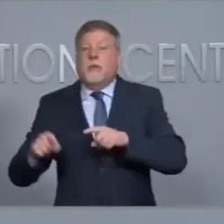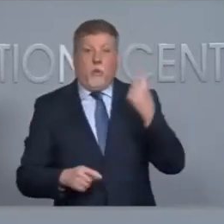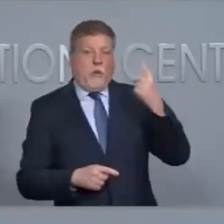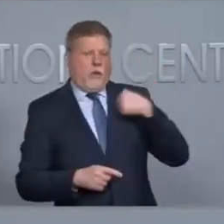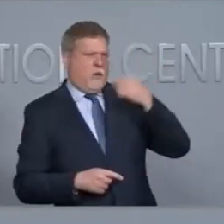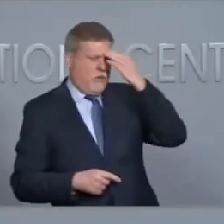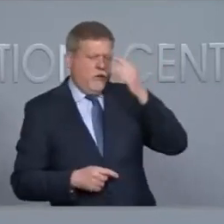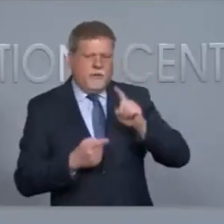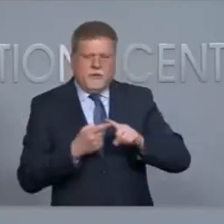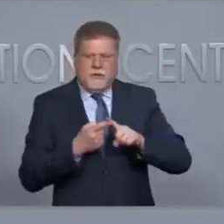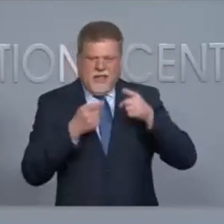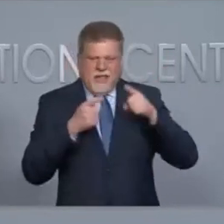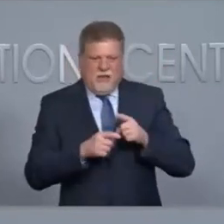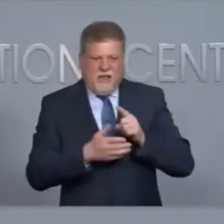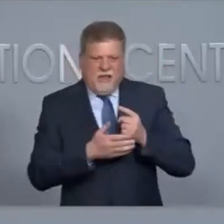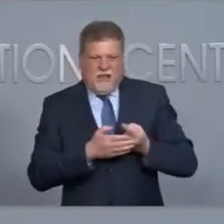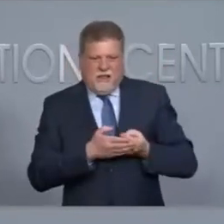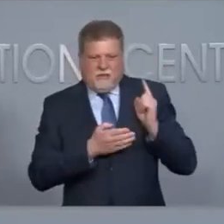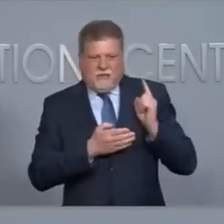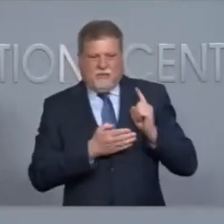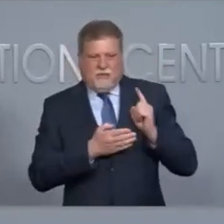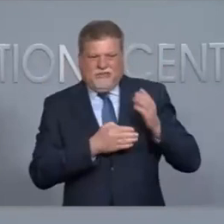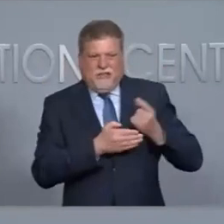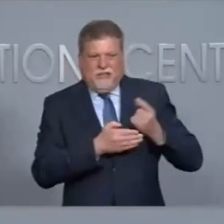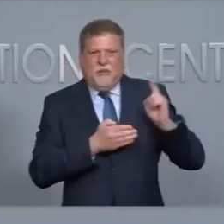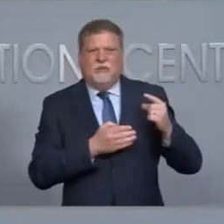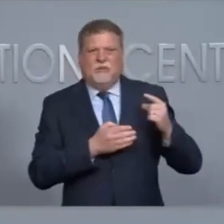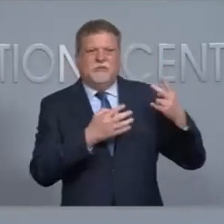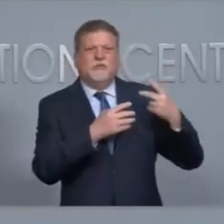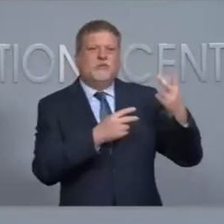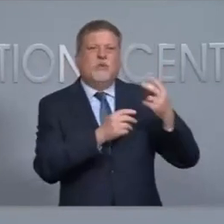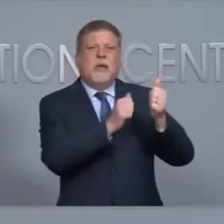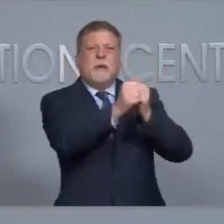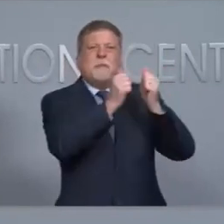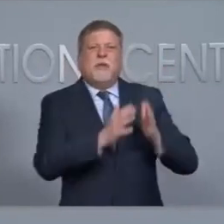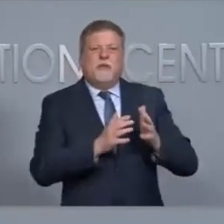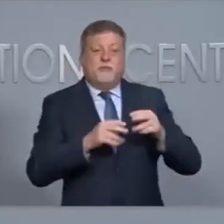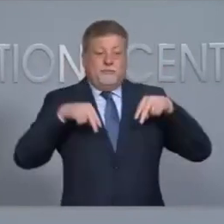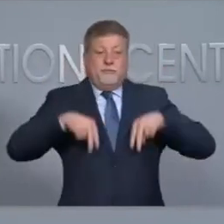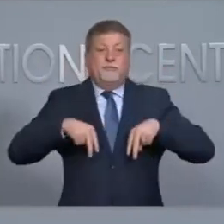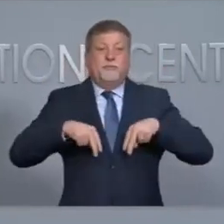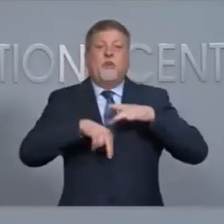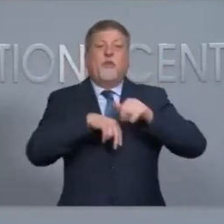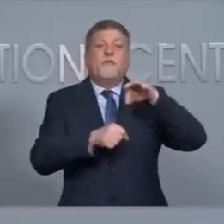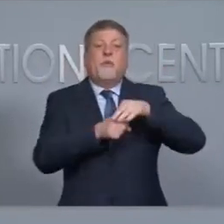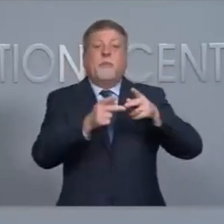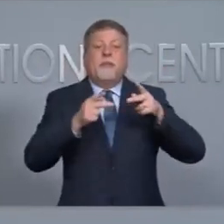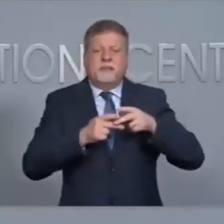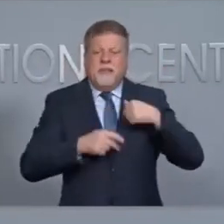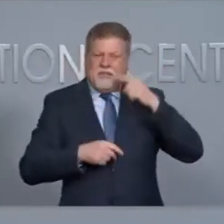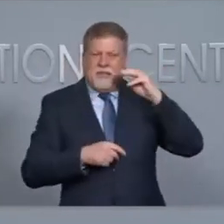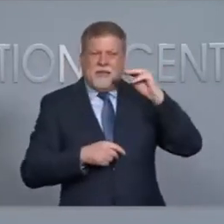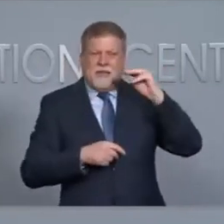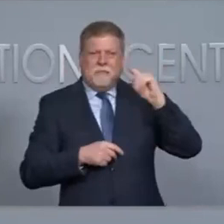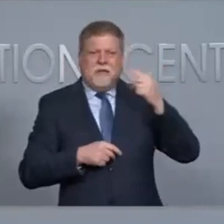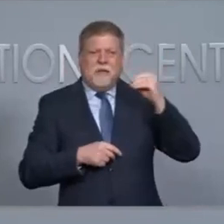familiar with at the end of last week, there was a disagreement between two campaigners at an early voting site. I believe it was in